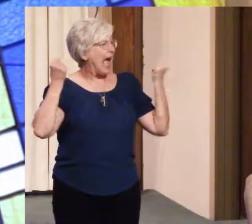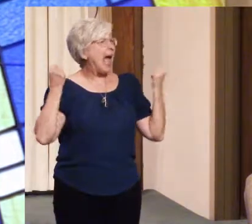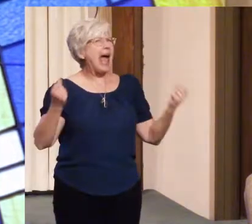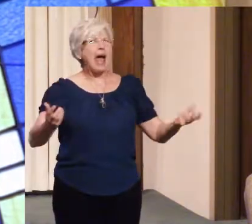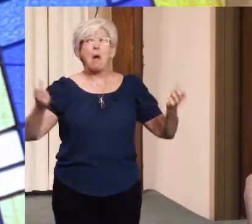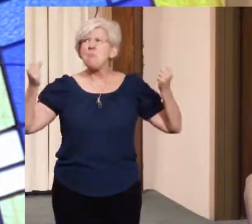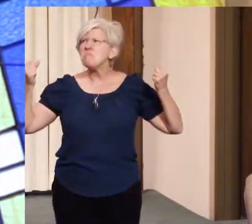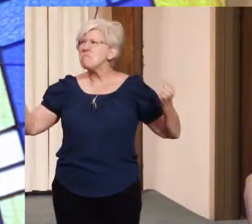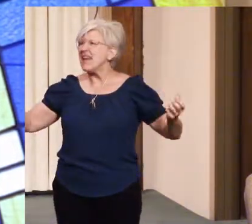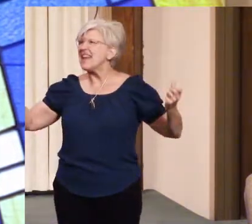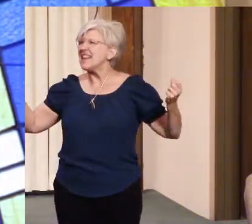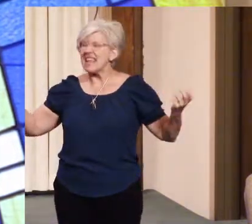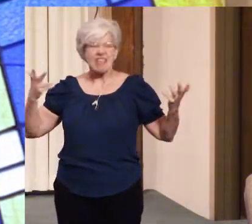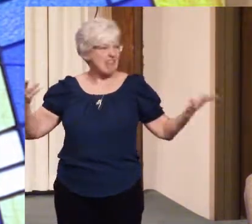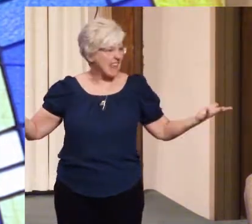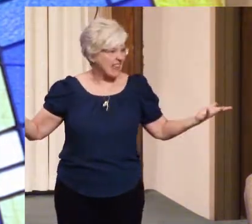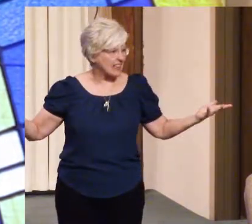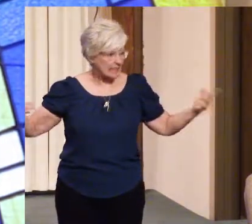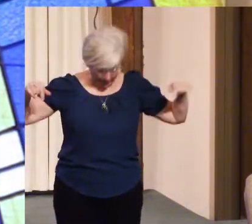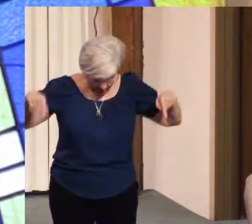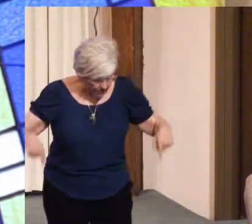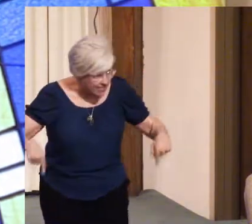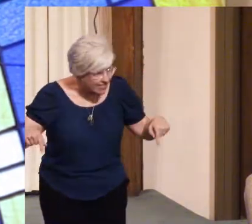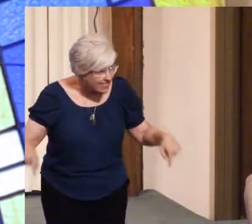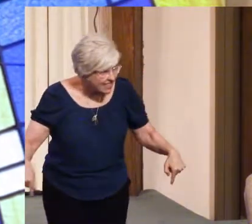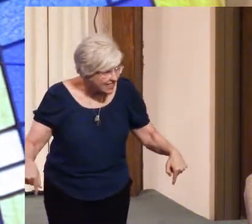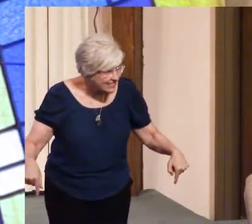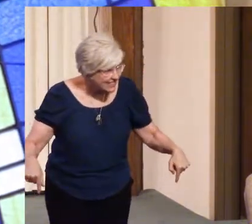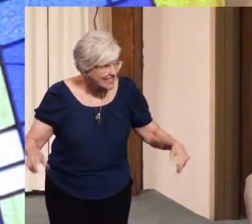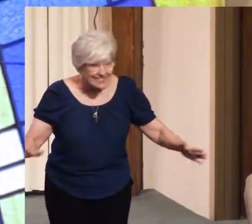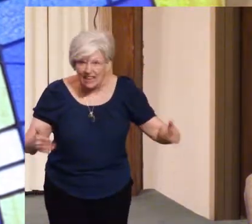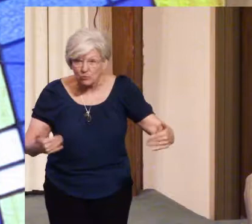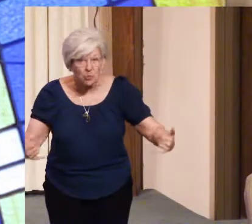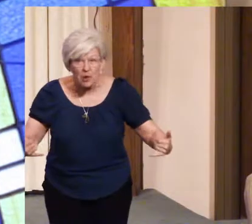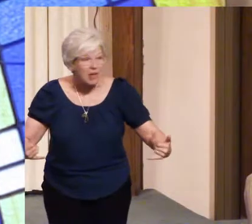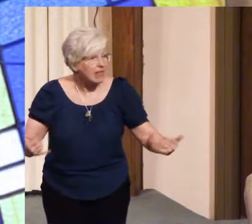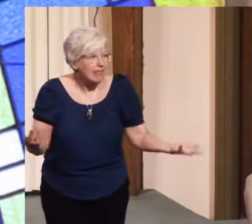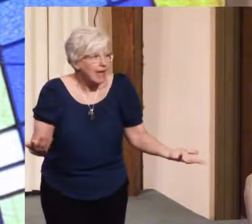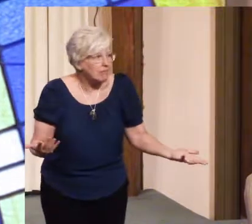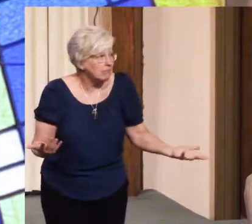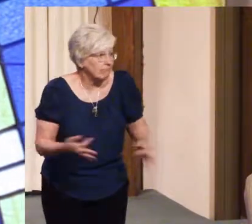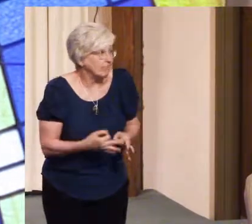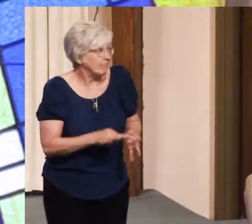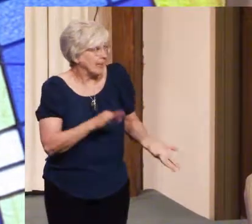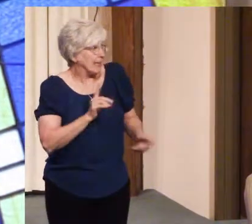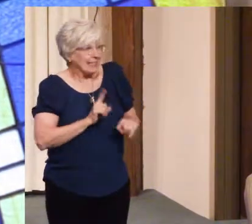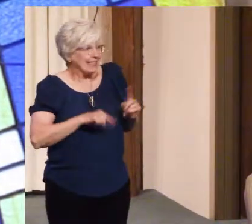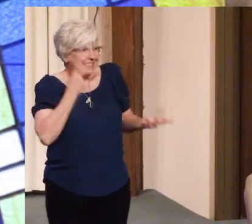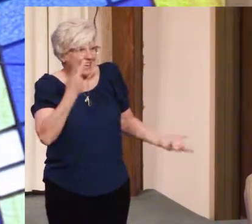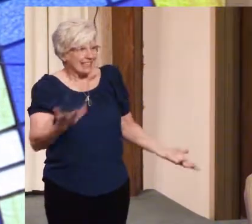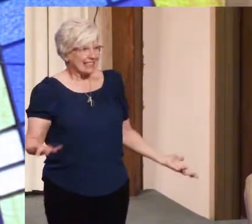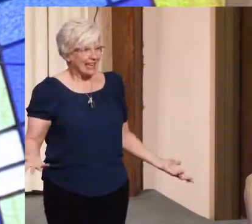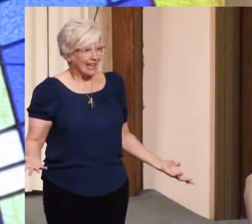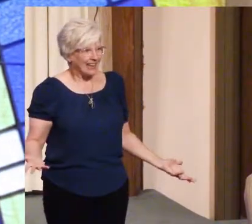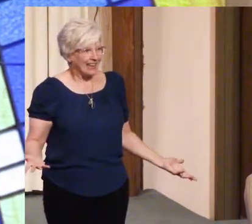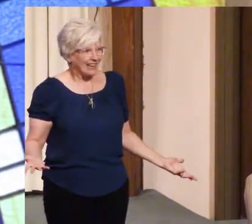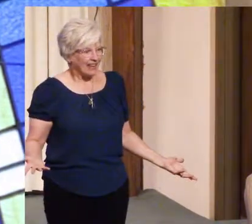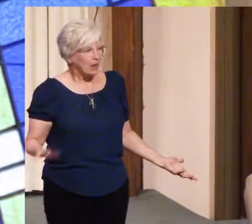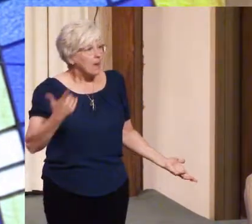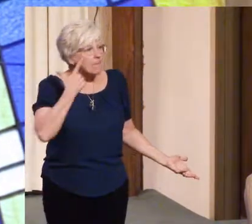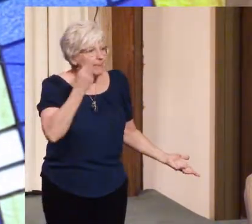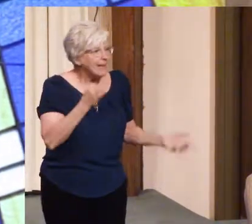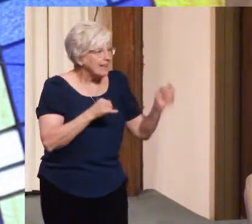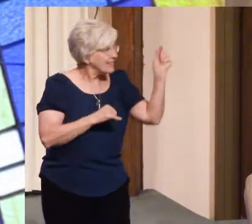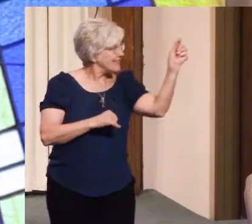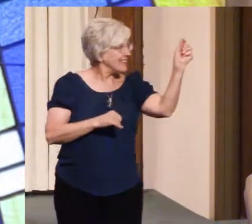in this sanctuary right now that we simply cannot see because they lie outside that